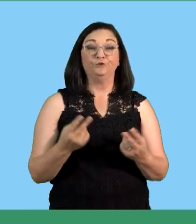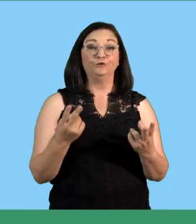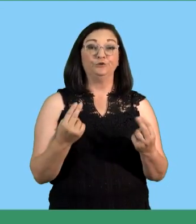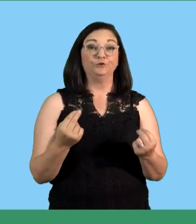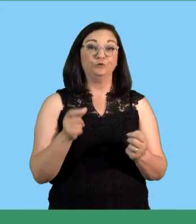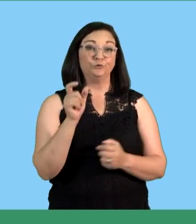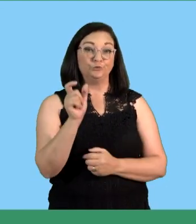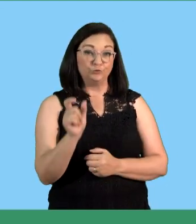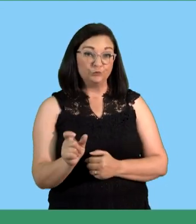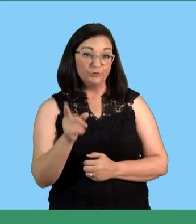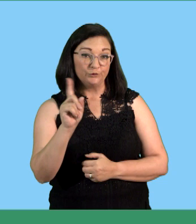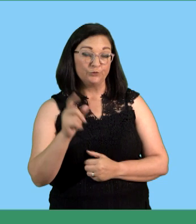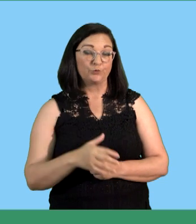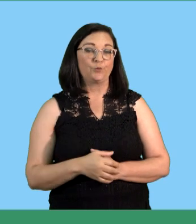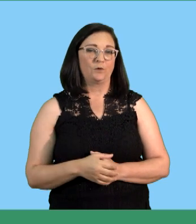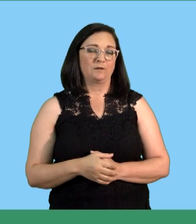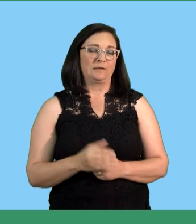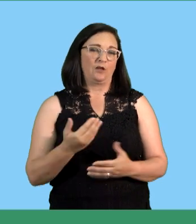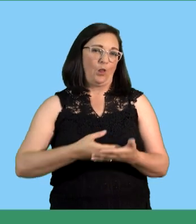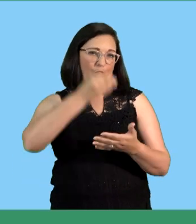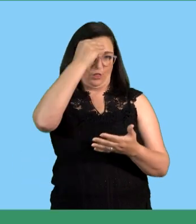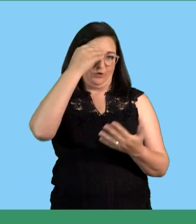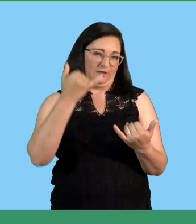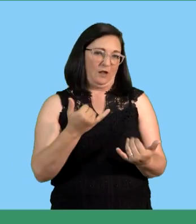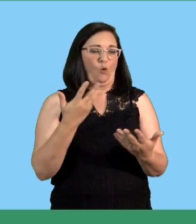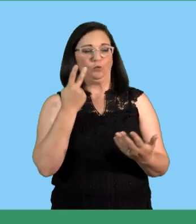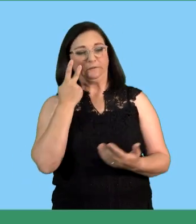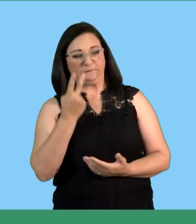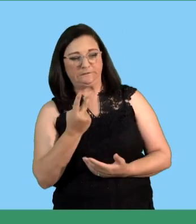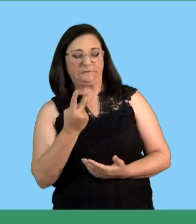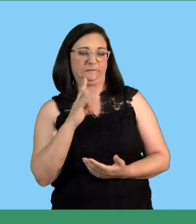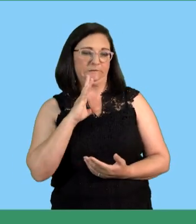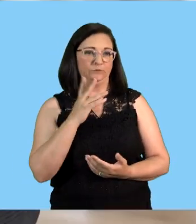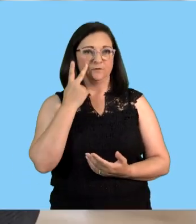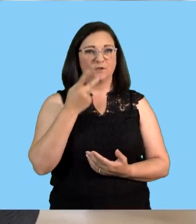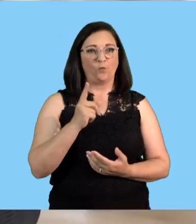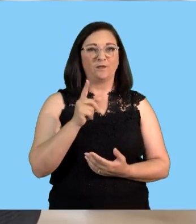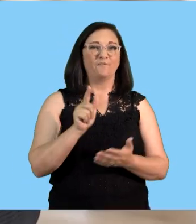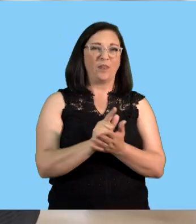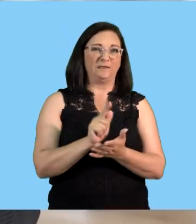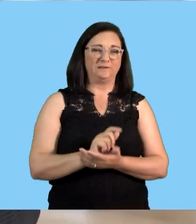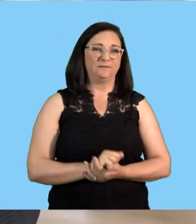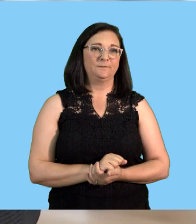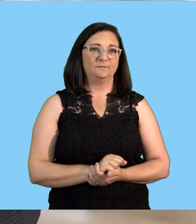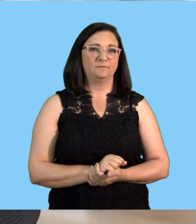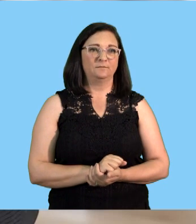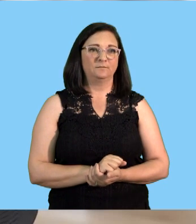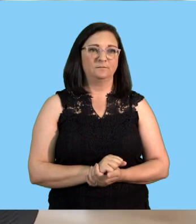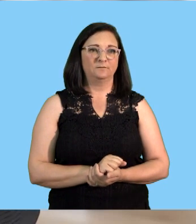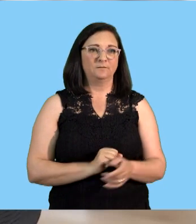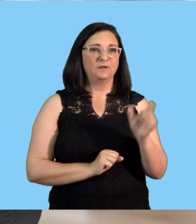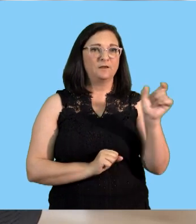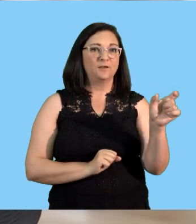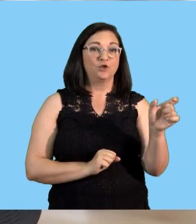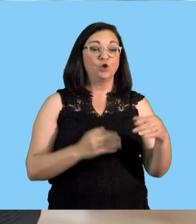new words that we're going to be learning or that will be coming across throughout this lesson i'm sure you heard me when i